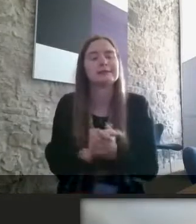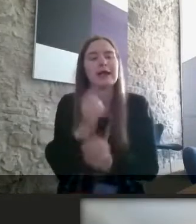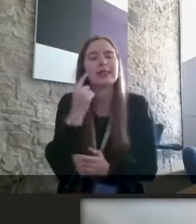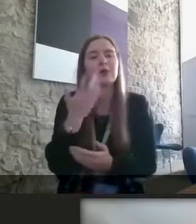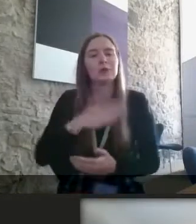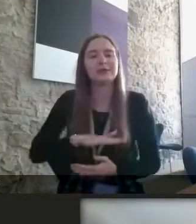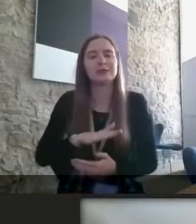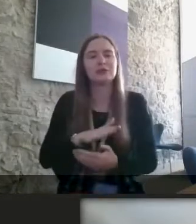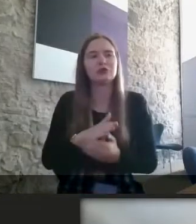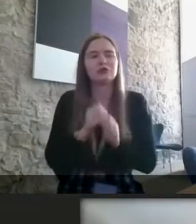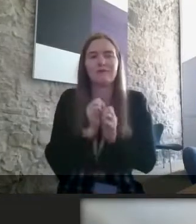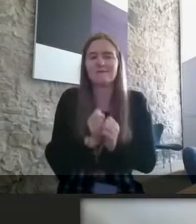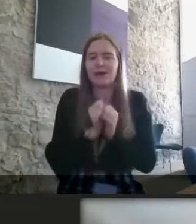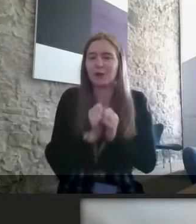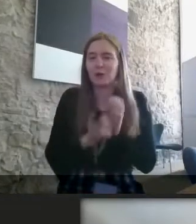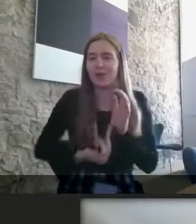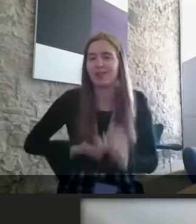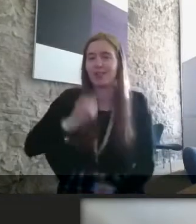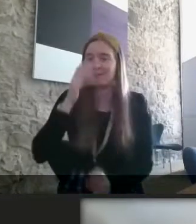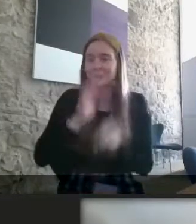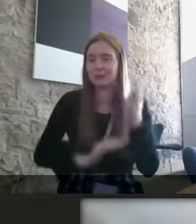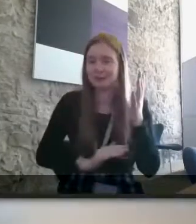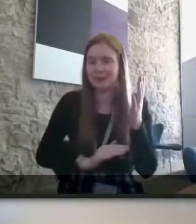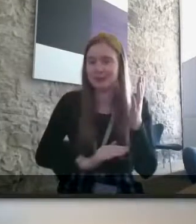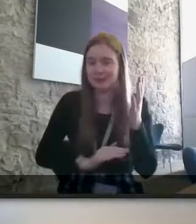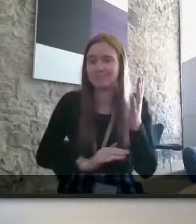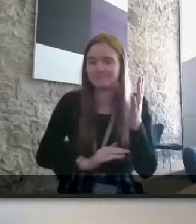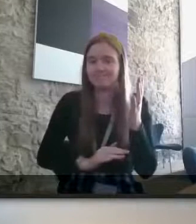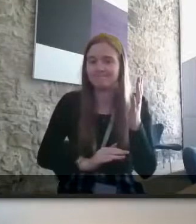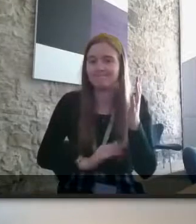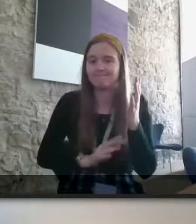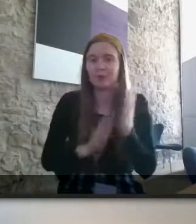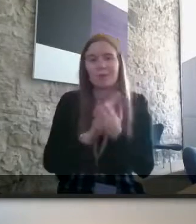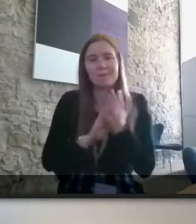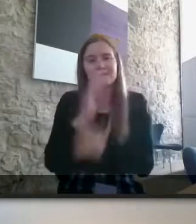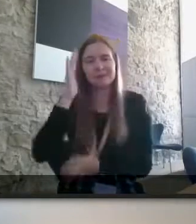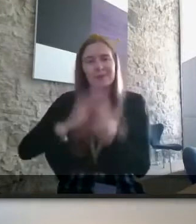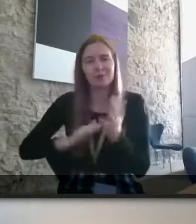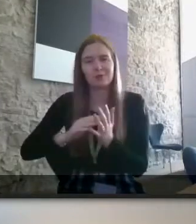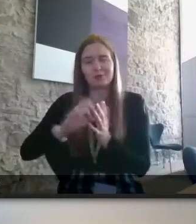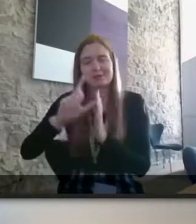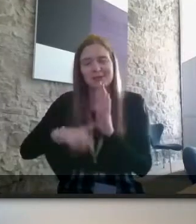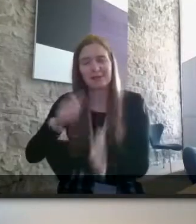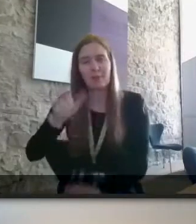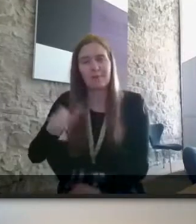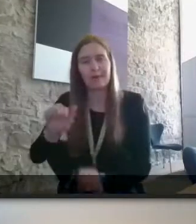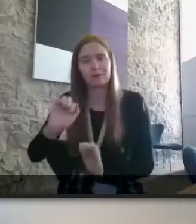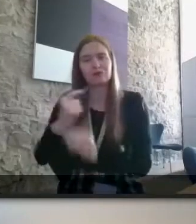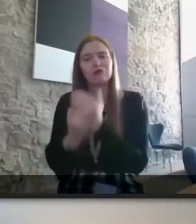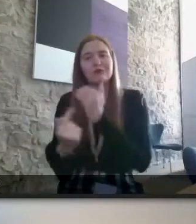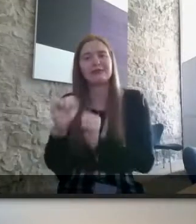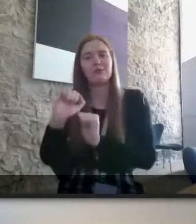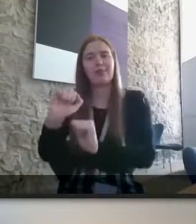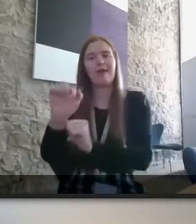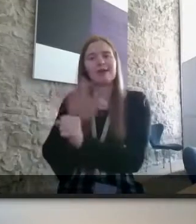to value lived experience so that is the experience that stable people face unique to their own situation um and try